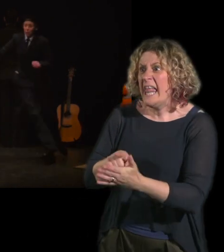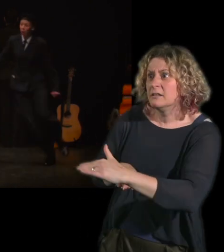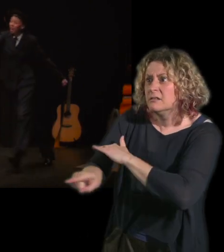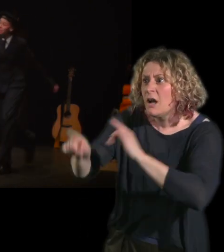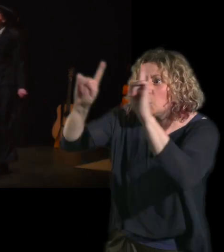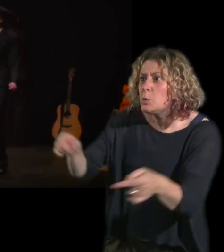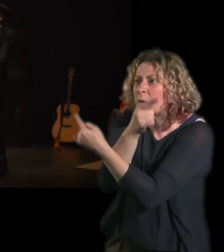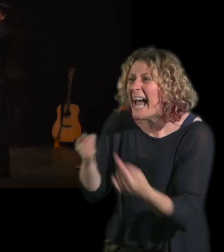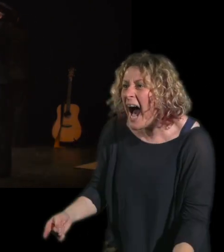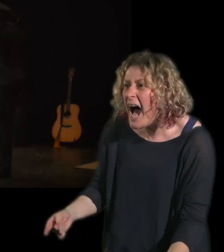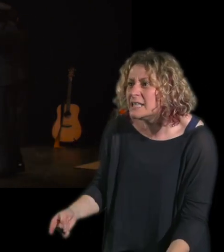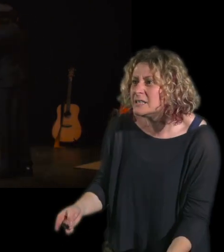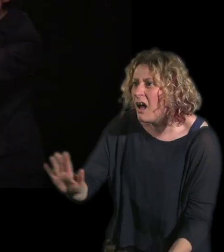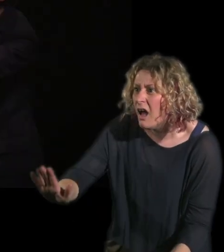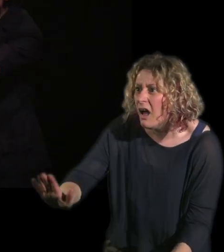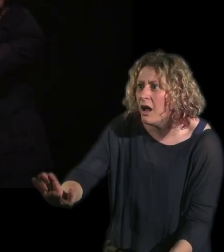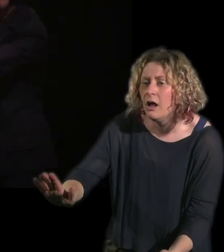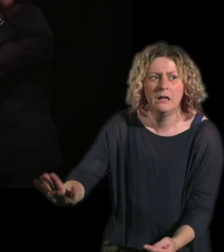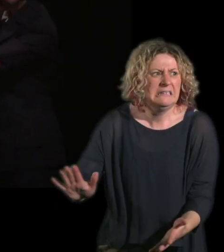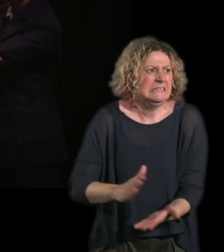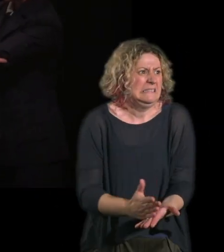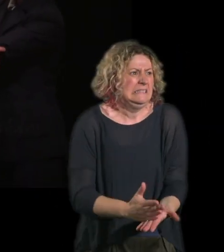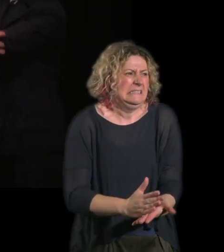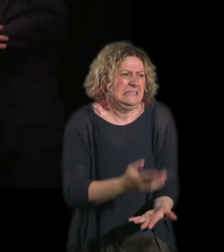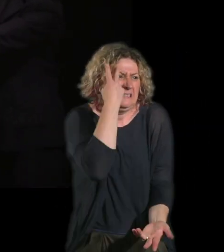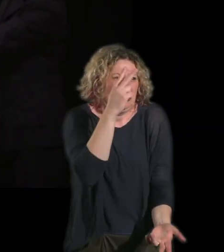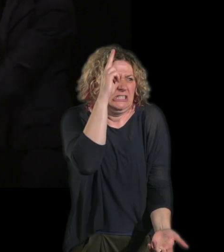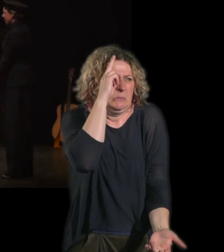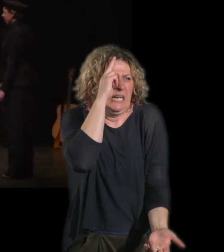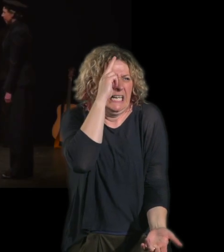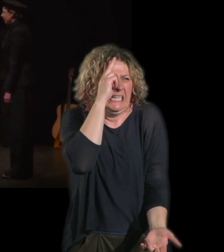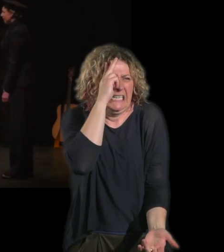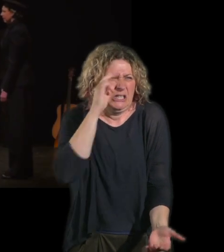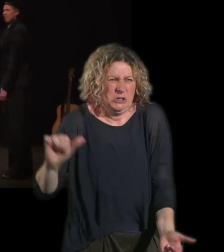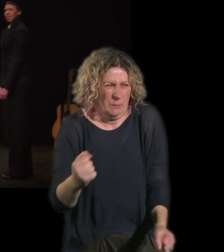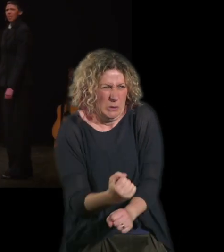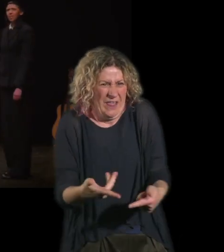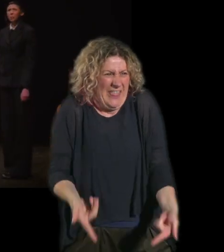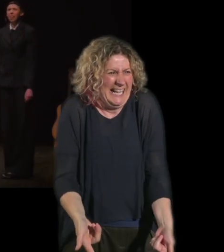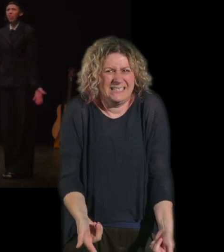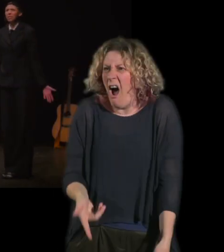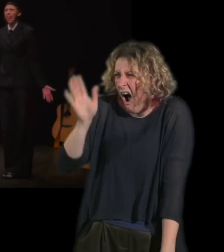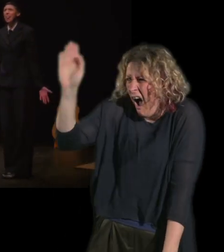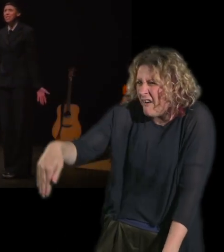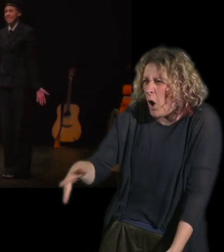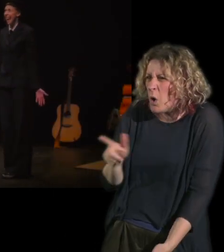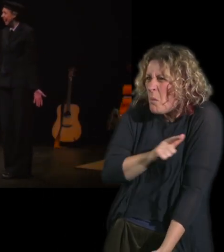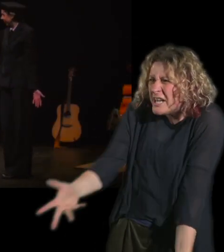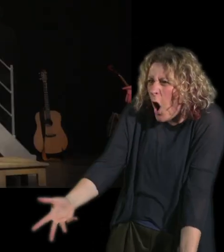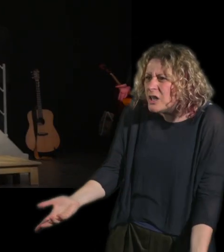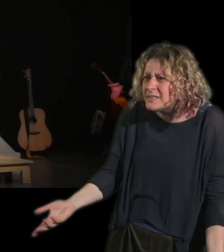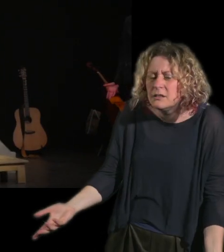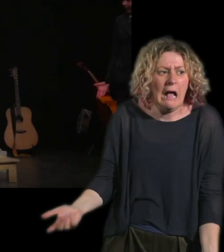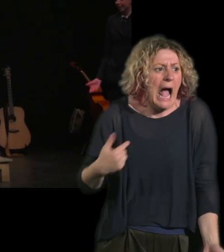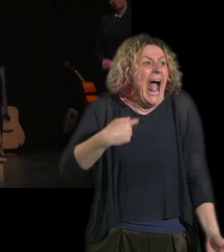You can't just run out like that. I'm not sure anymore. What the way should you be doing this, Ginger? Why not? For heaven's